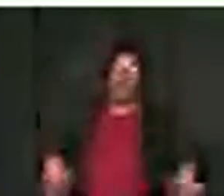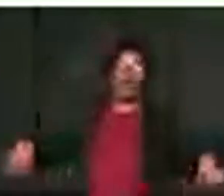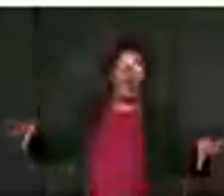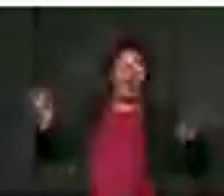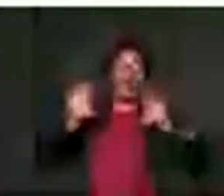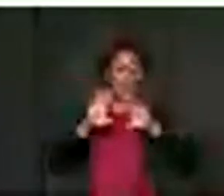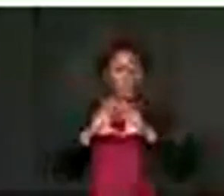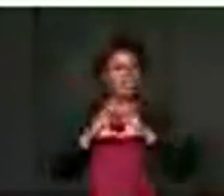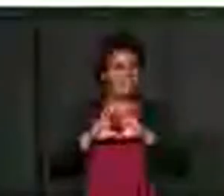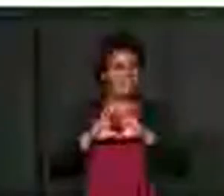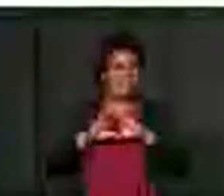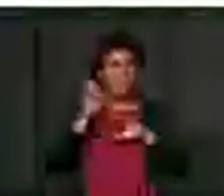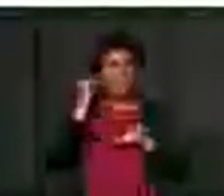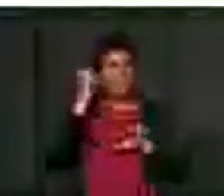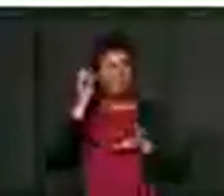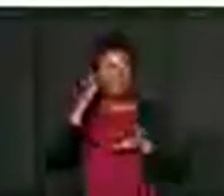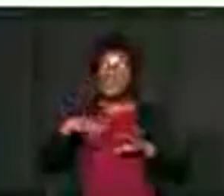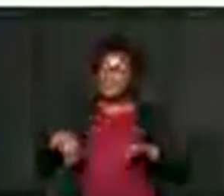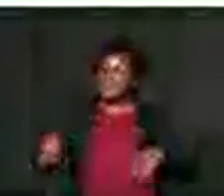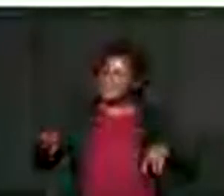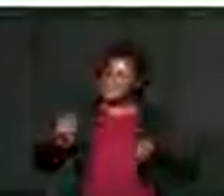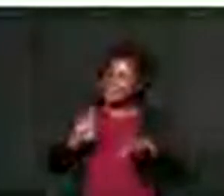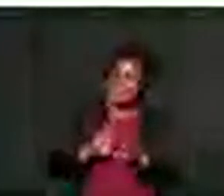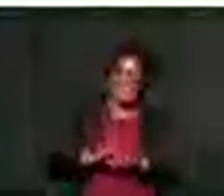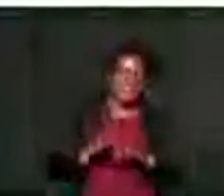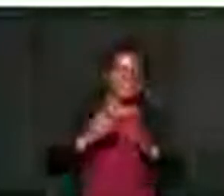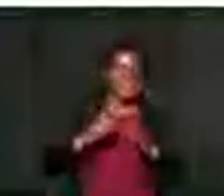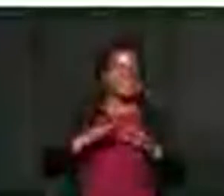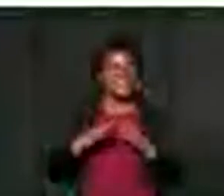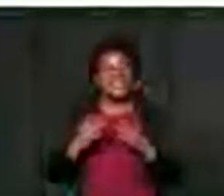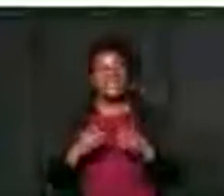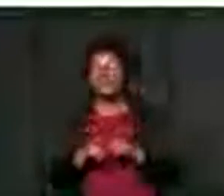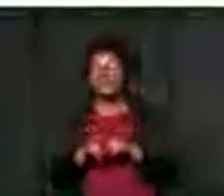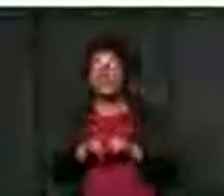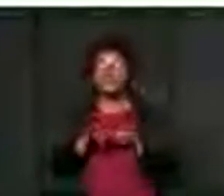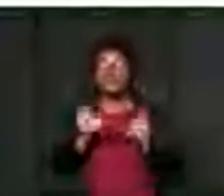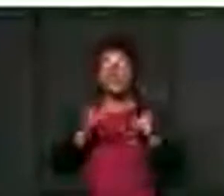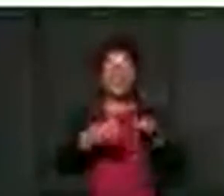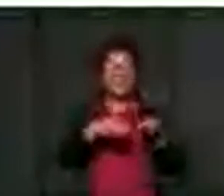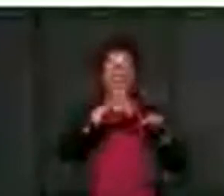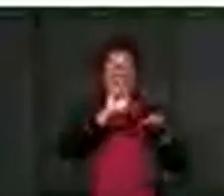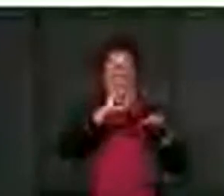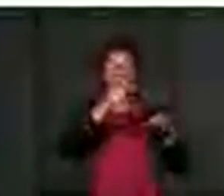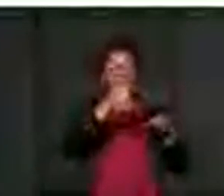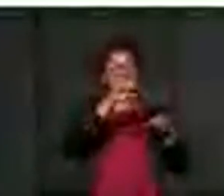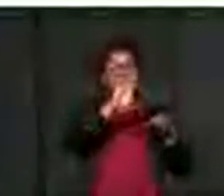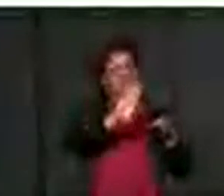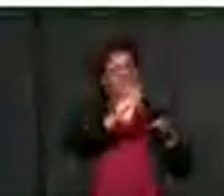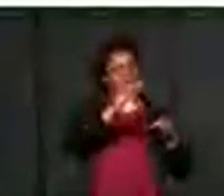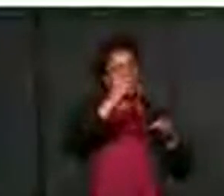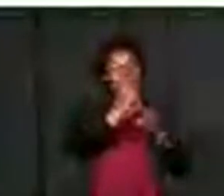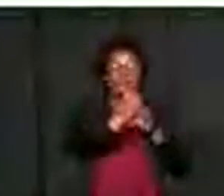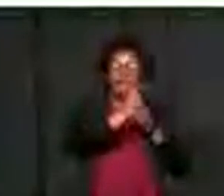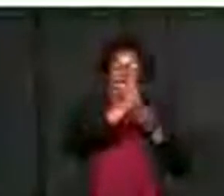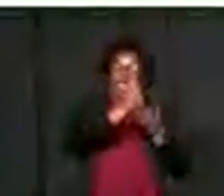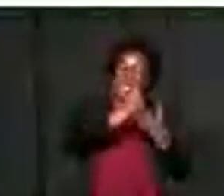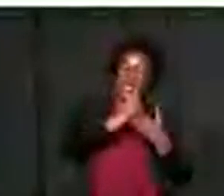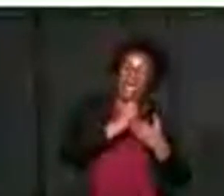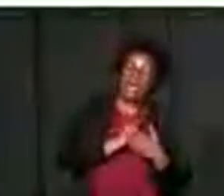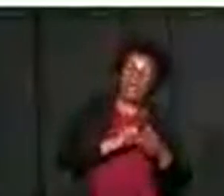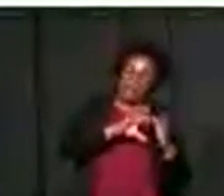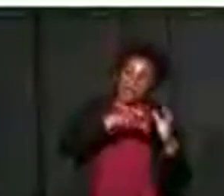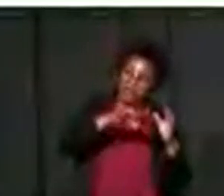them respectfully. Our SGBs who make our lives better and good in different provinces, our statutory bodies,